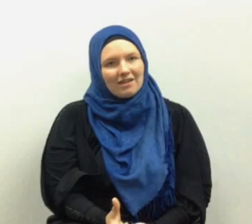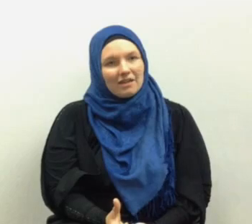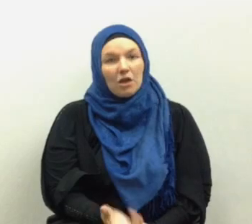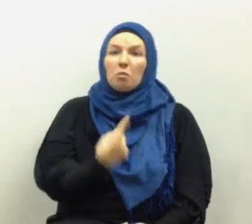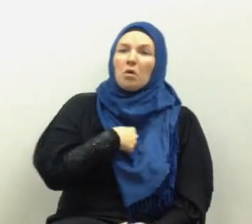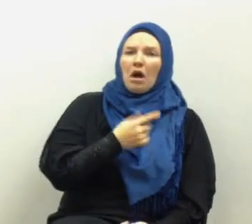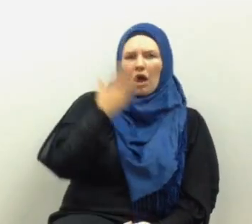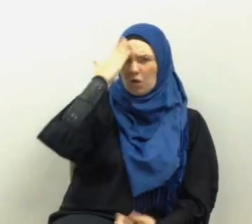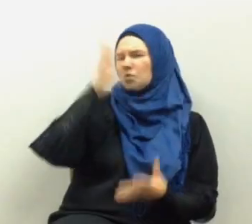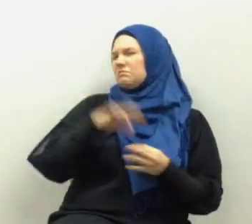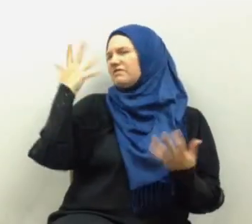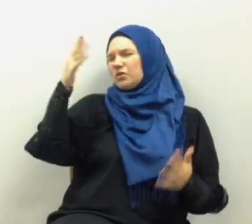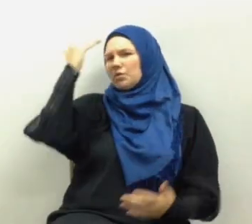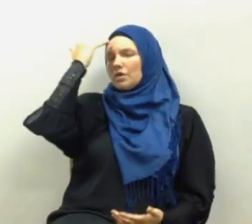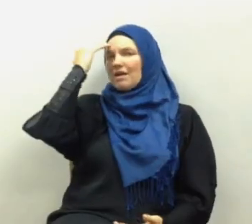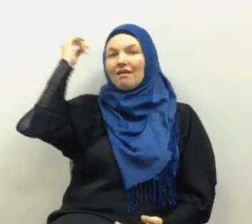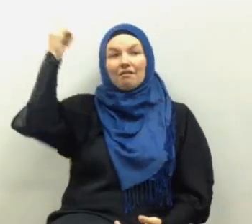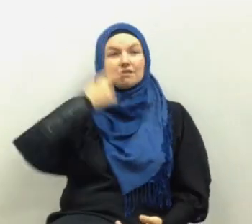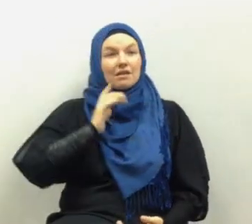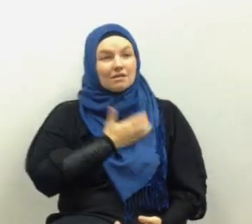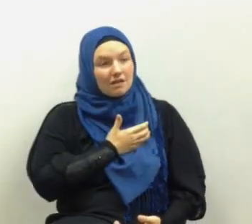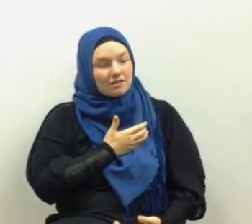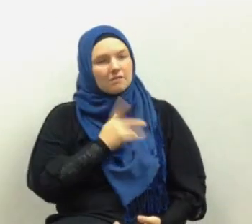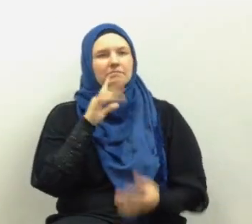spirit and Allah says